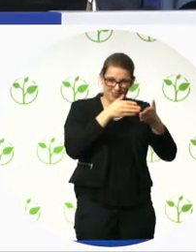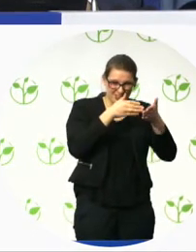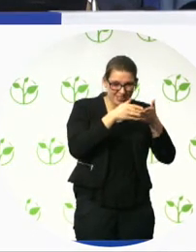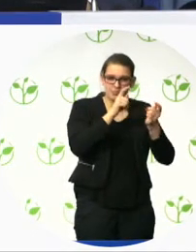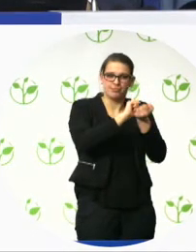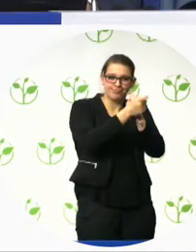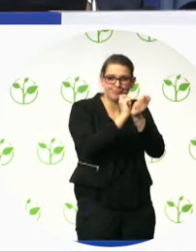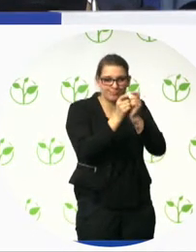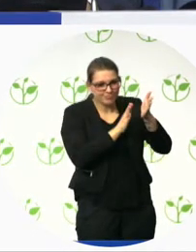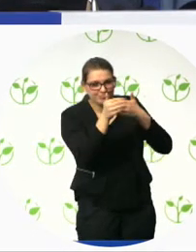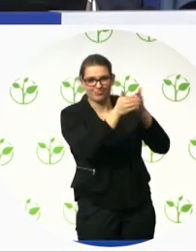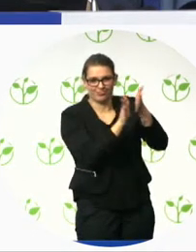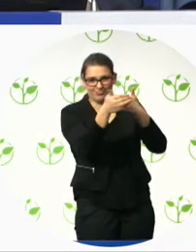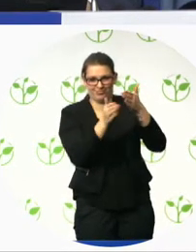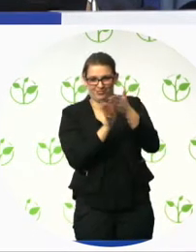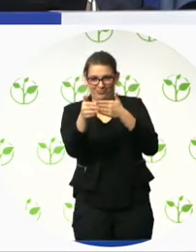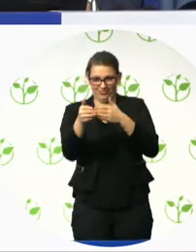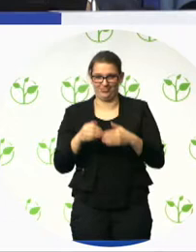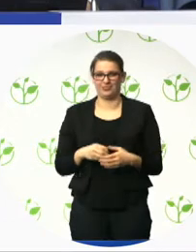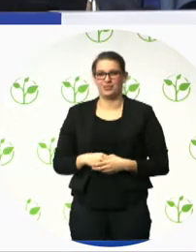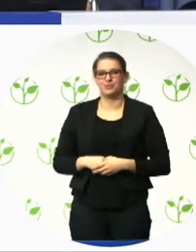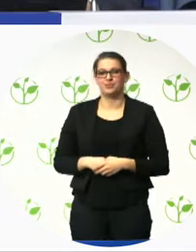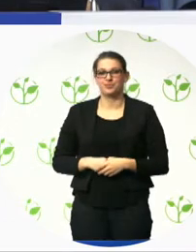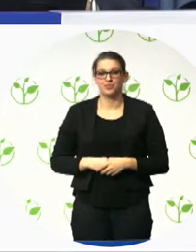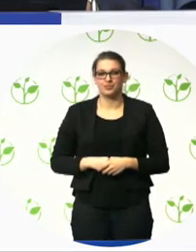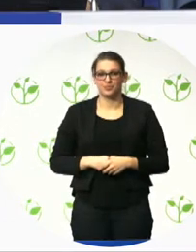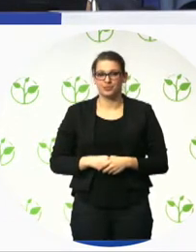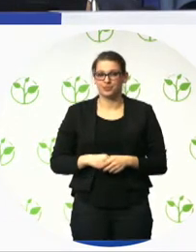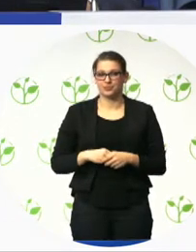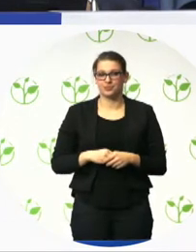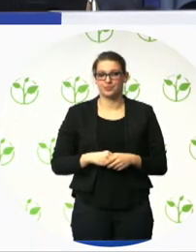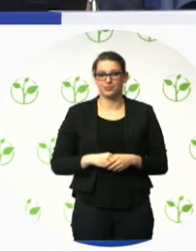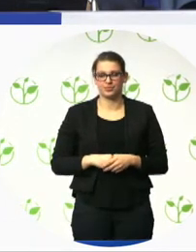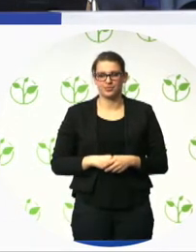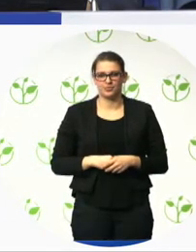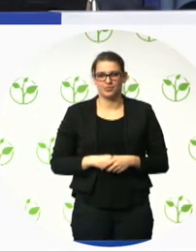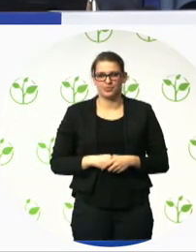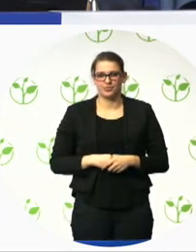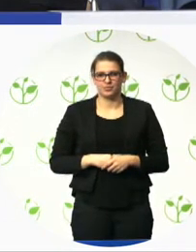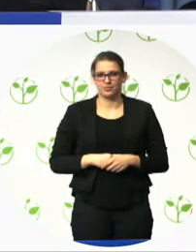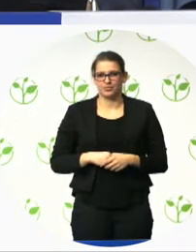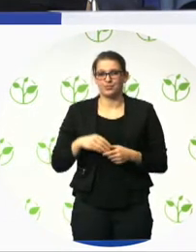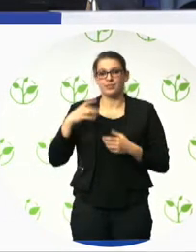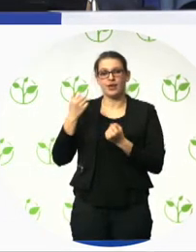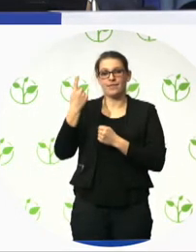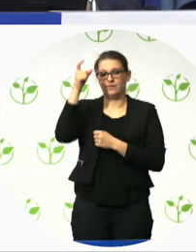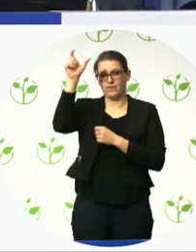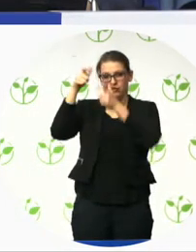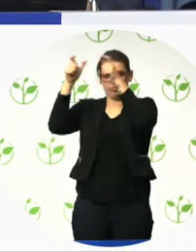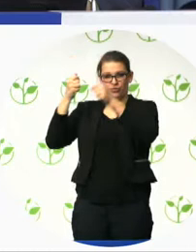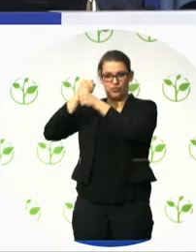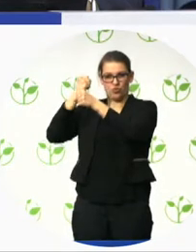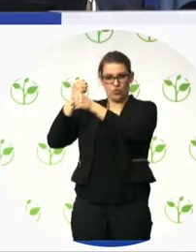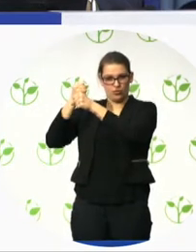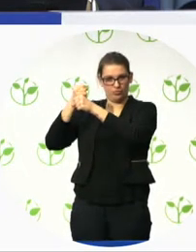perspective, it made sense to try and make the building, it being a public building, as accessible and inclusive as possible.